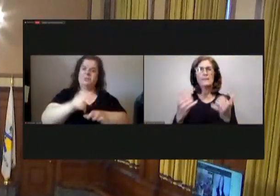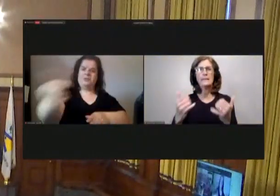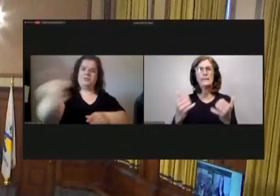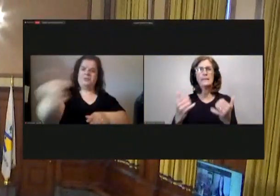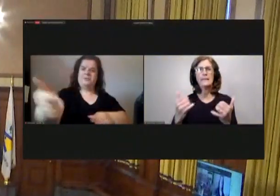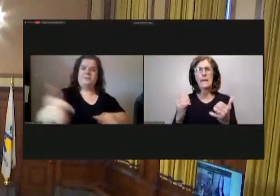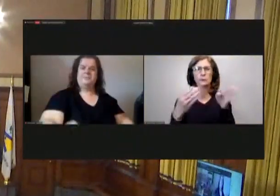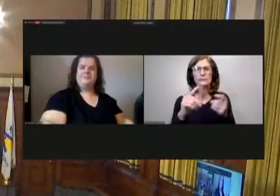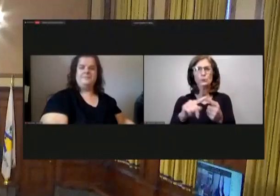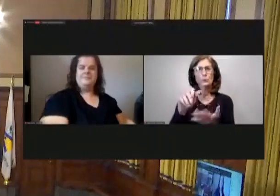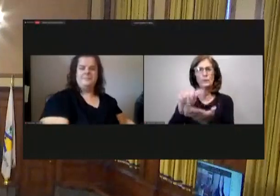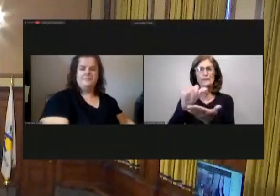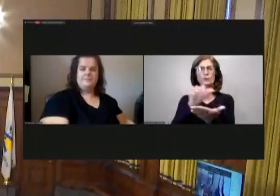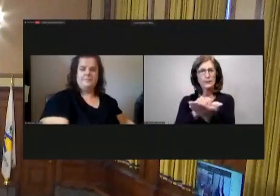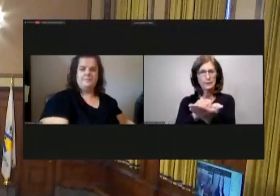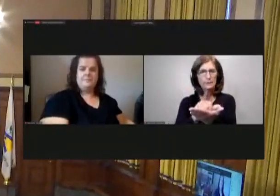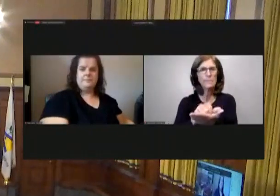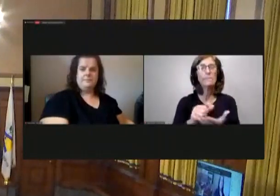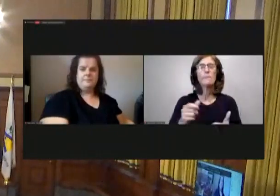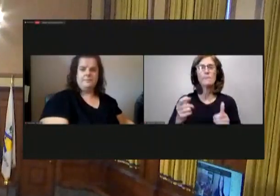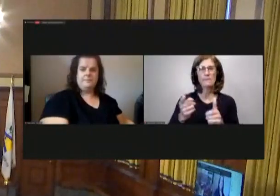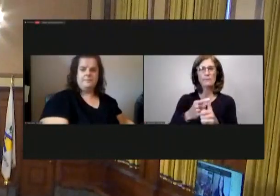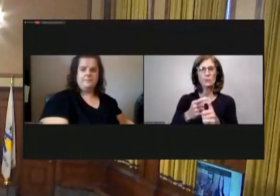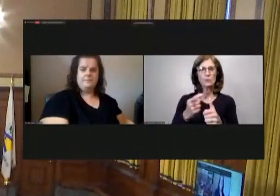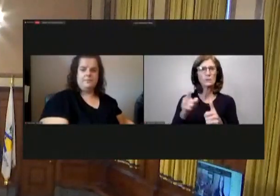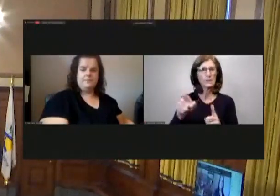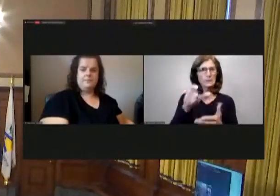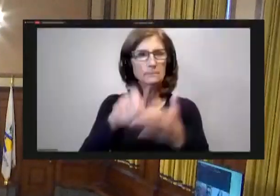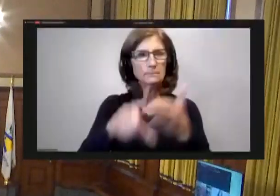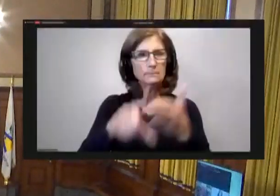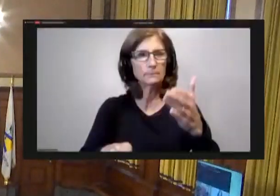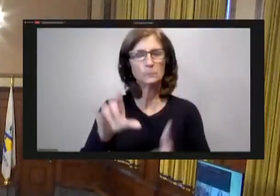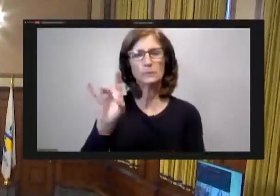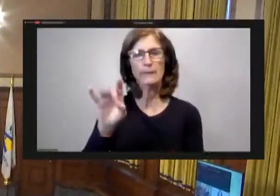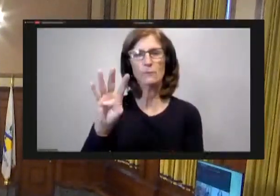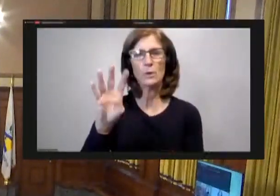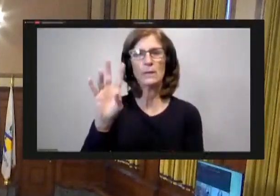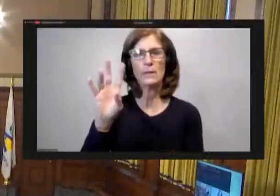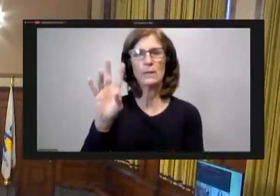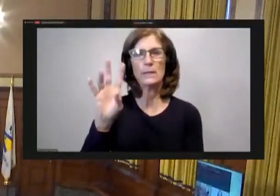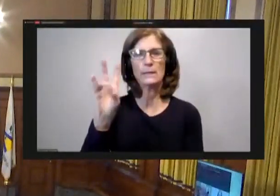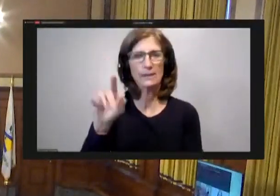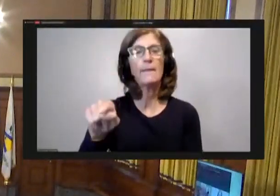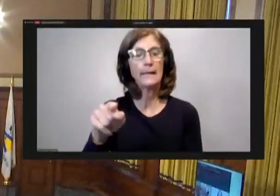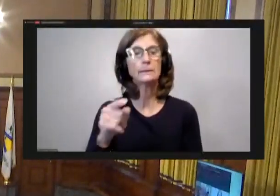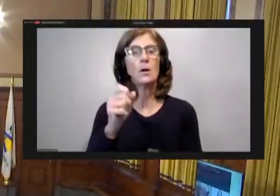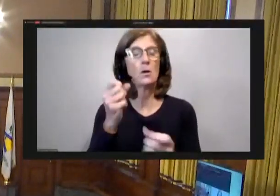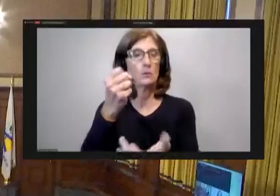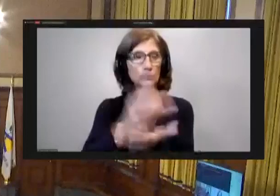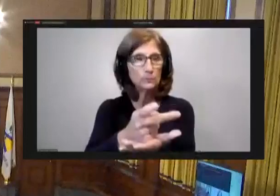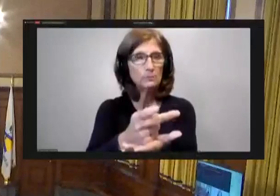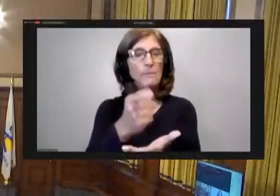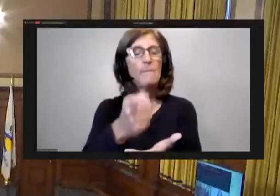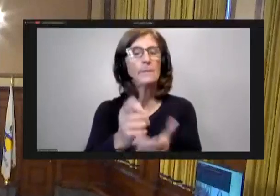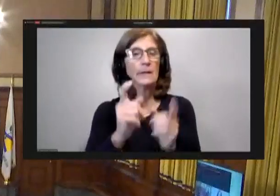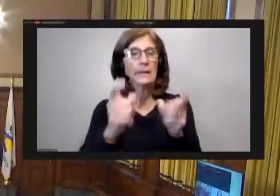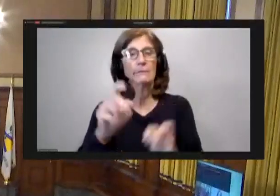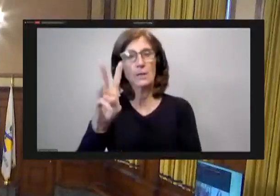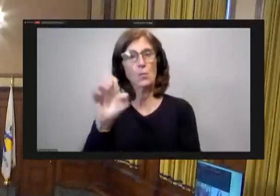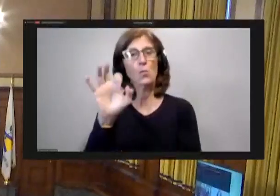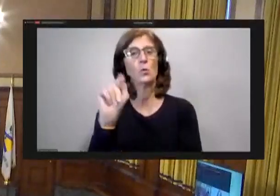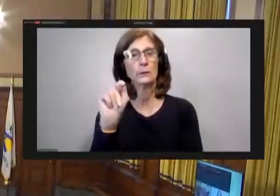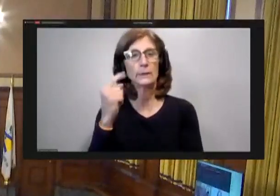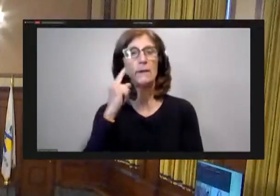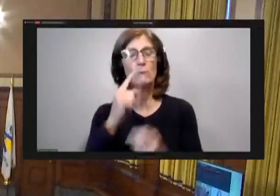myself our first new paper is bill 847 bill 847 resolution authorizing the issuance of a warrant in favor of